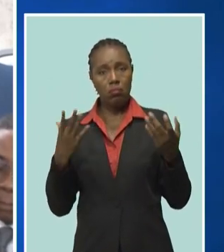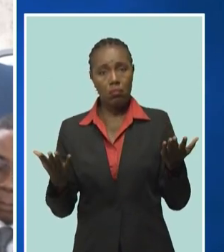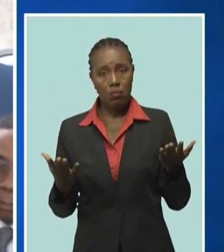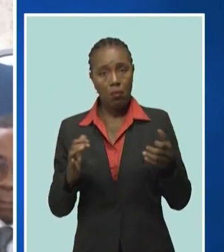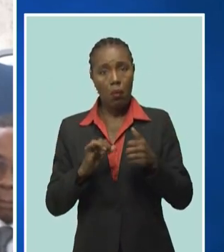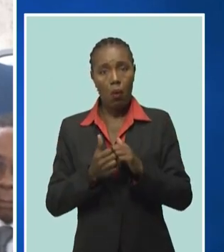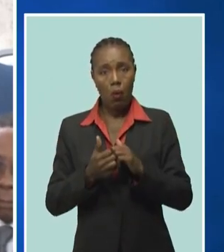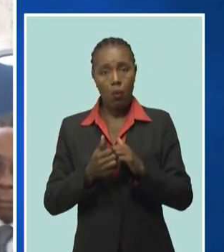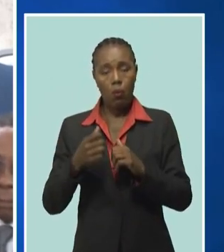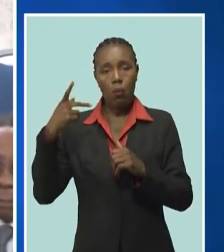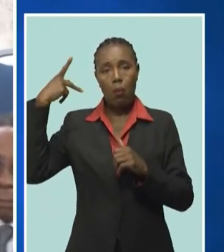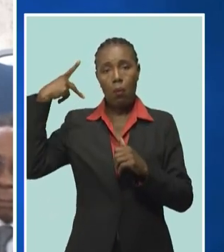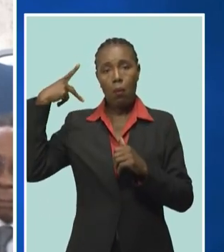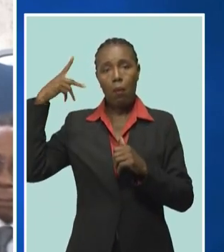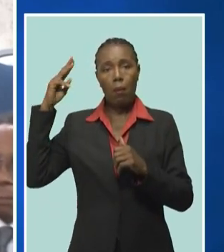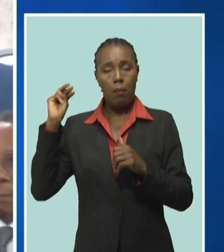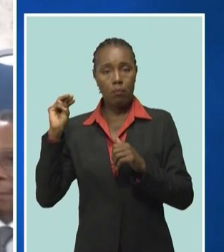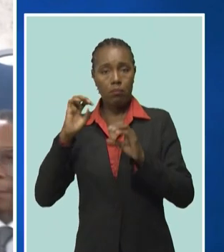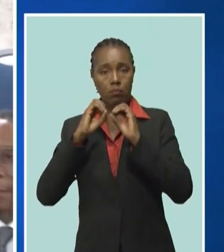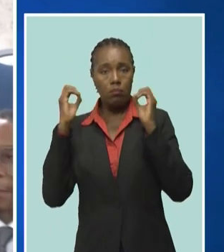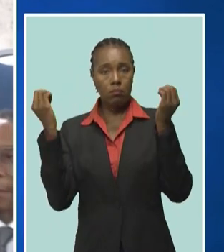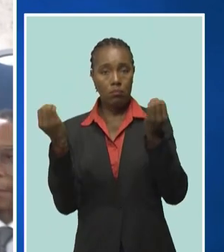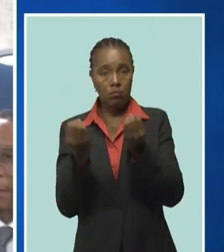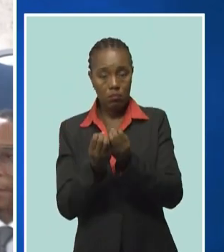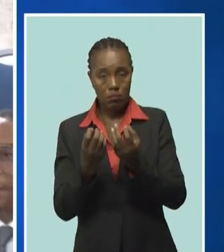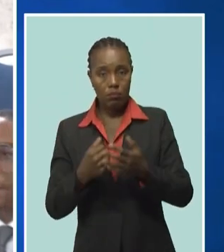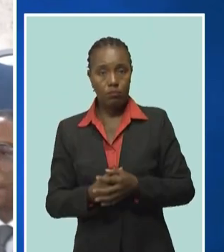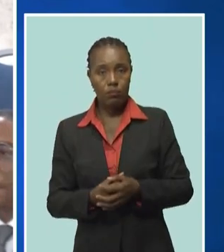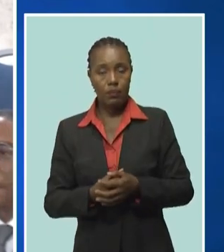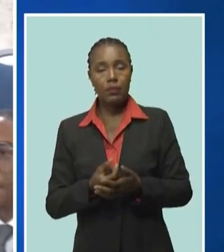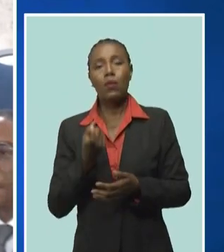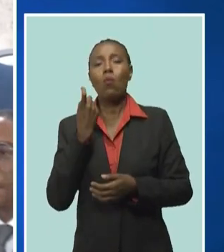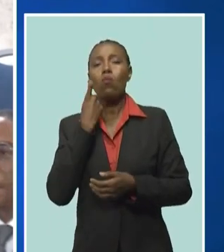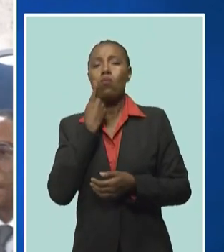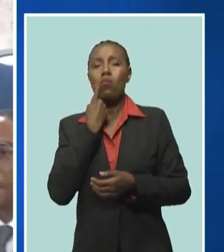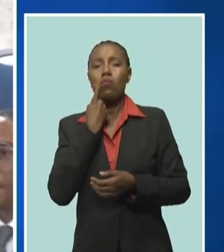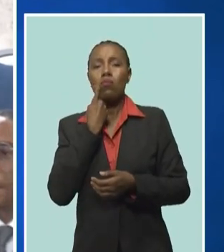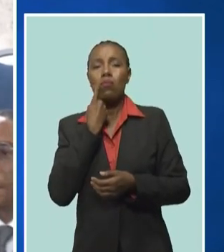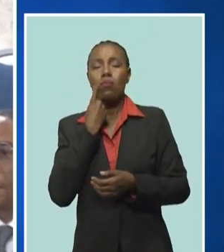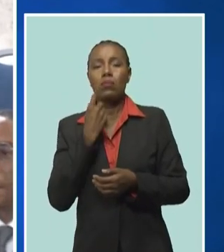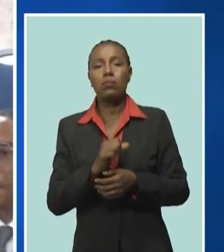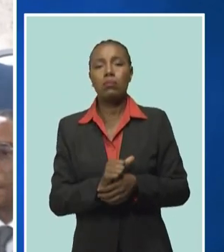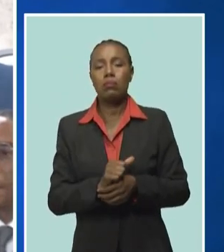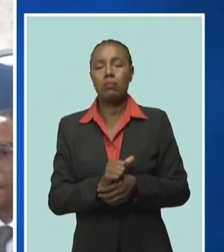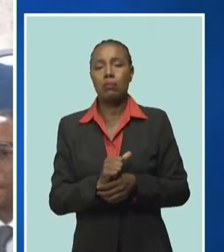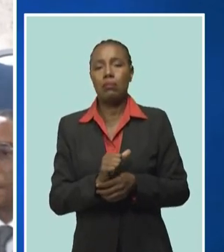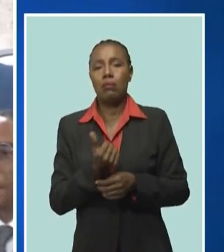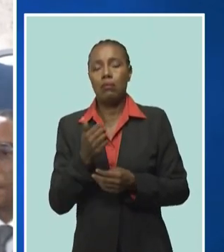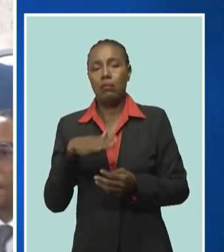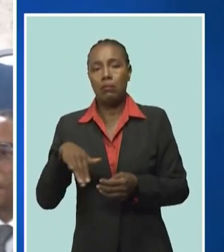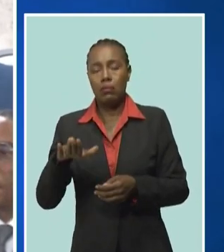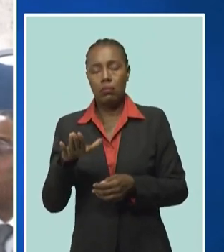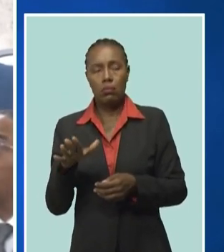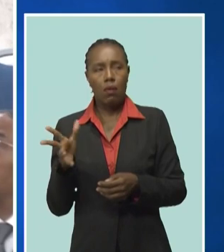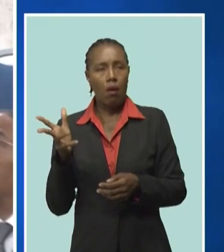Prime Minister's office. Only recently, in another place, we heard the